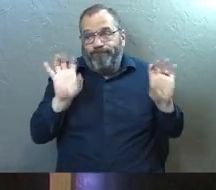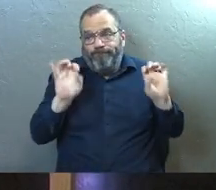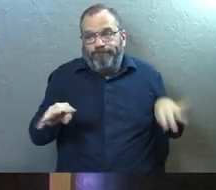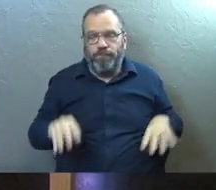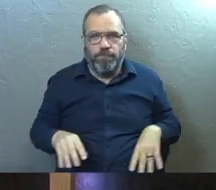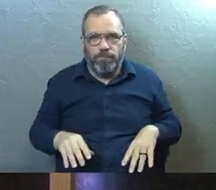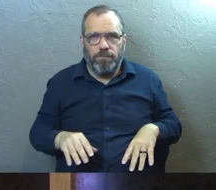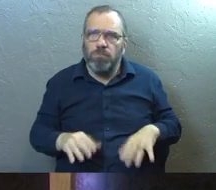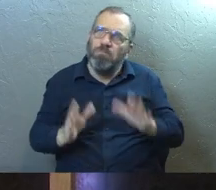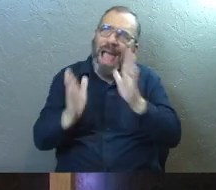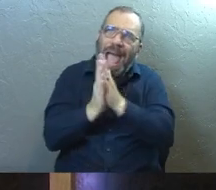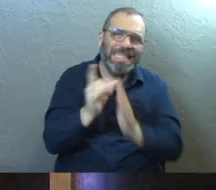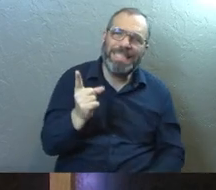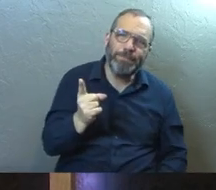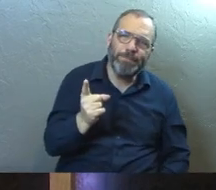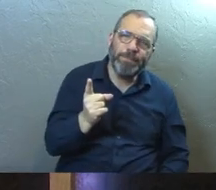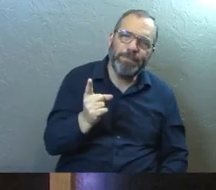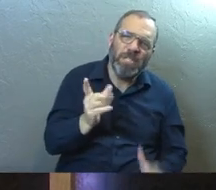Just ask him today.